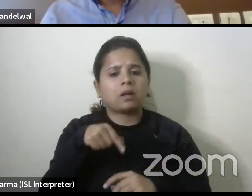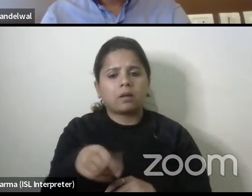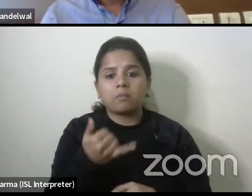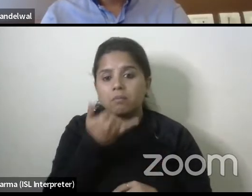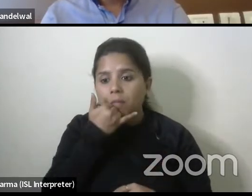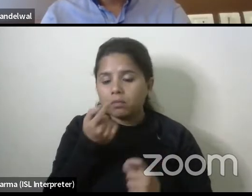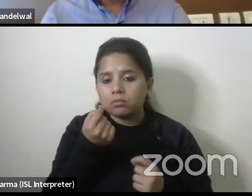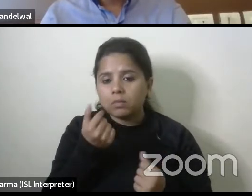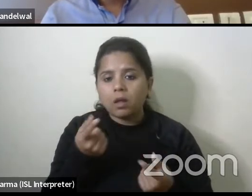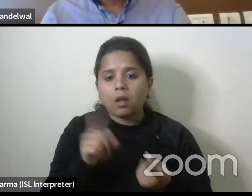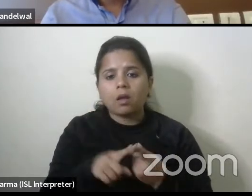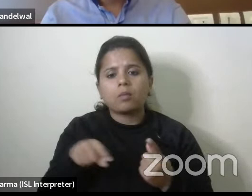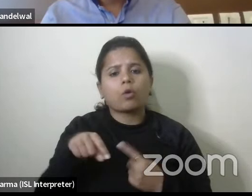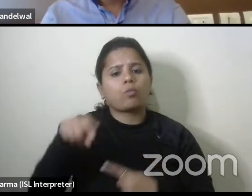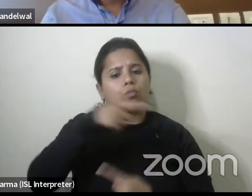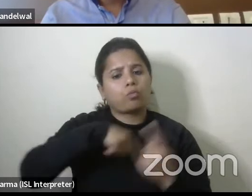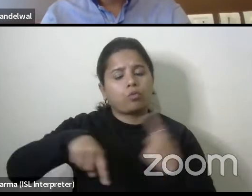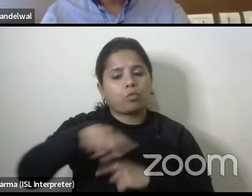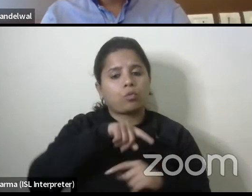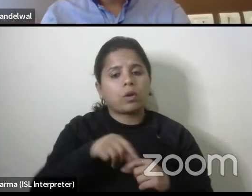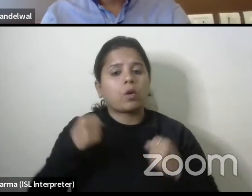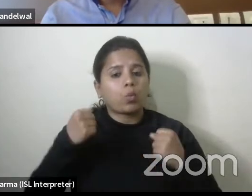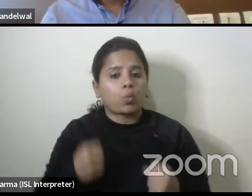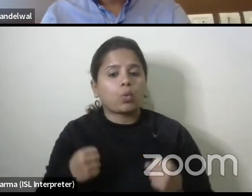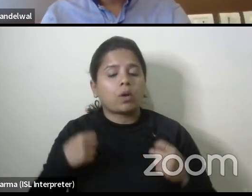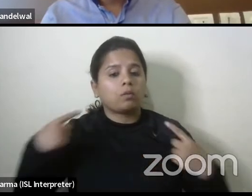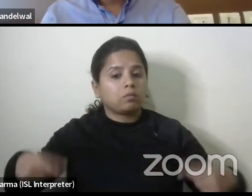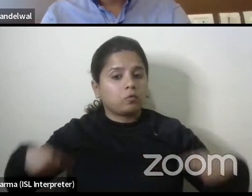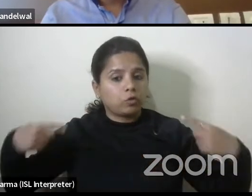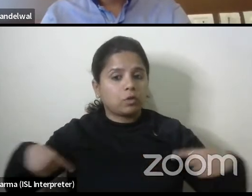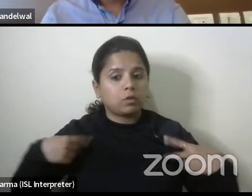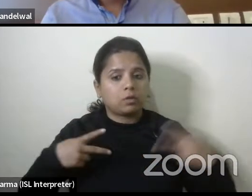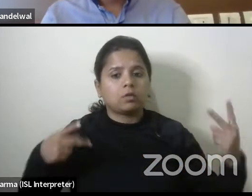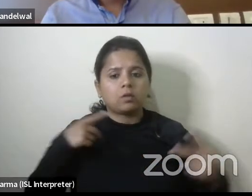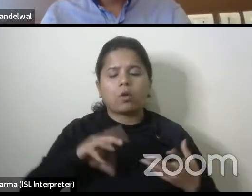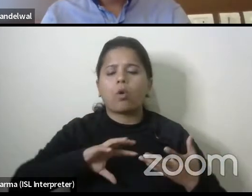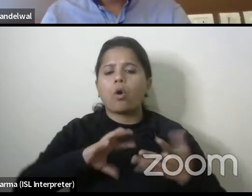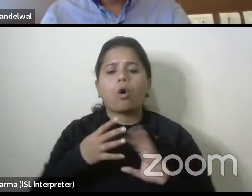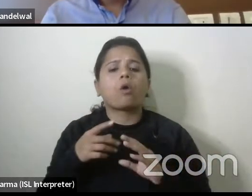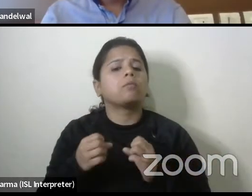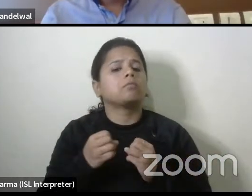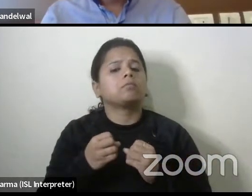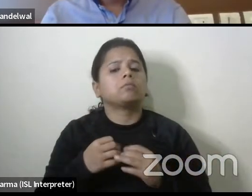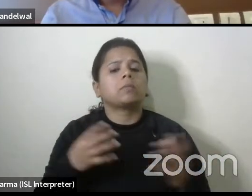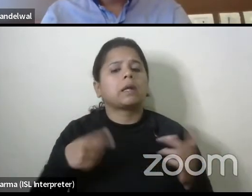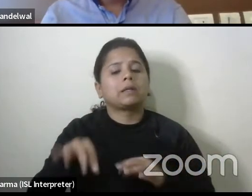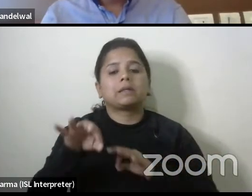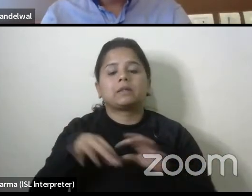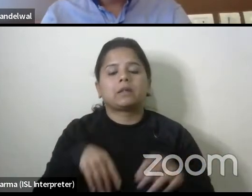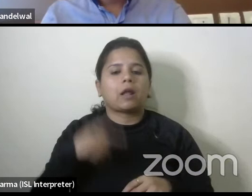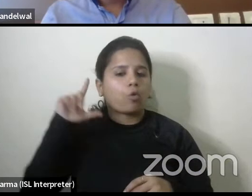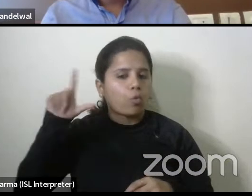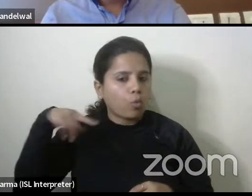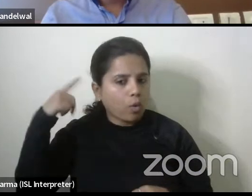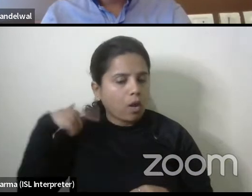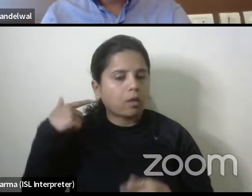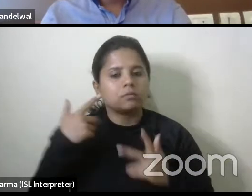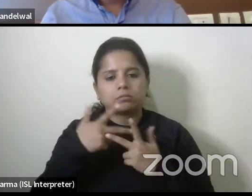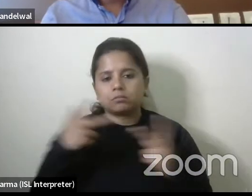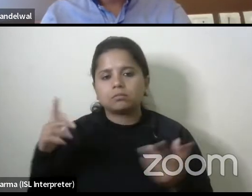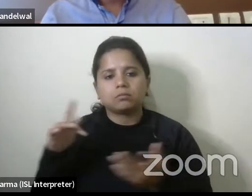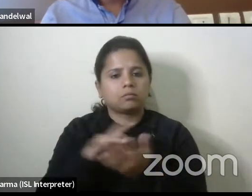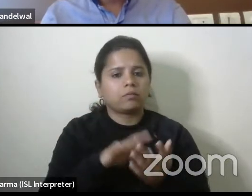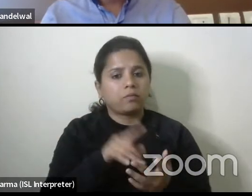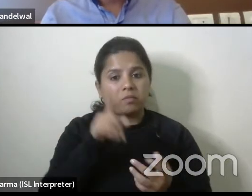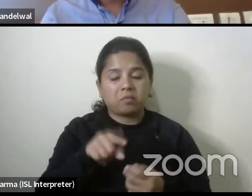like or moving around on a wheelchair is a is a default setting in in several uh you know cities like london or so on uh you don't